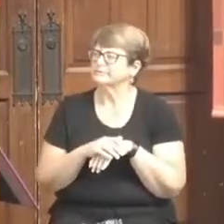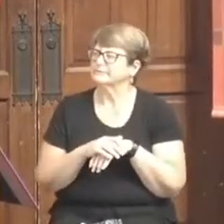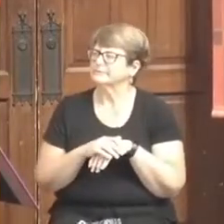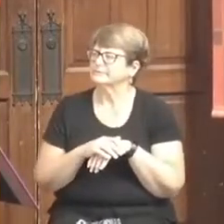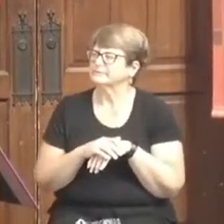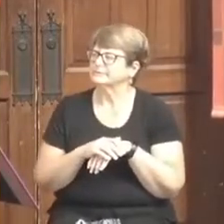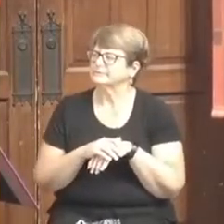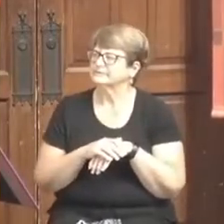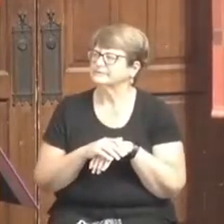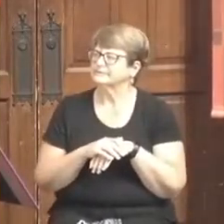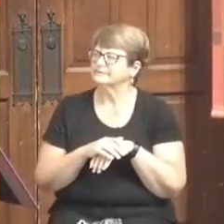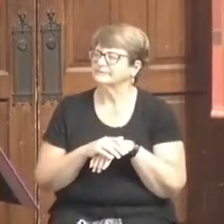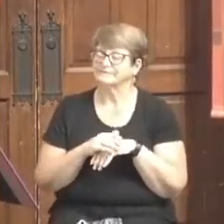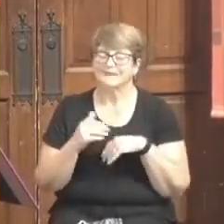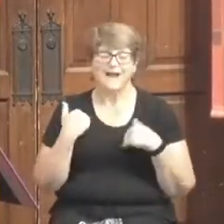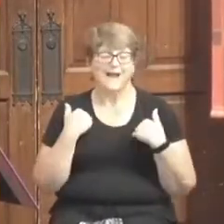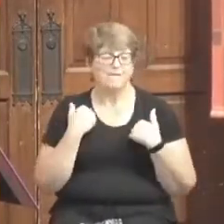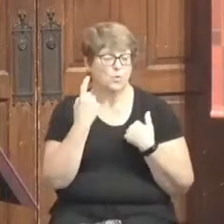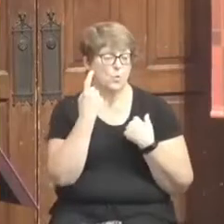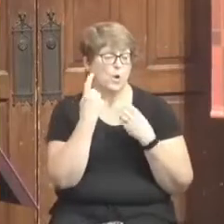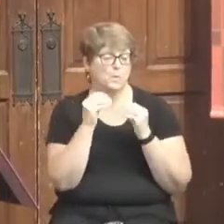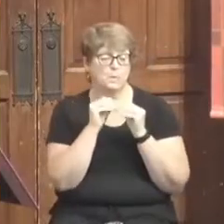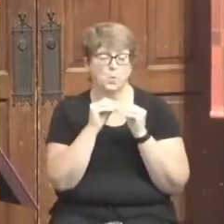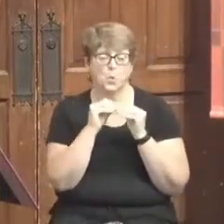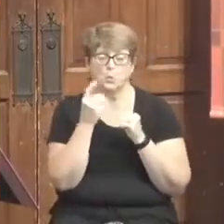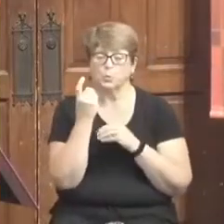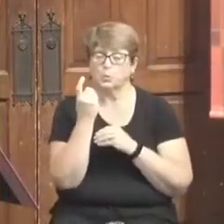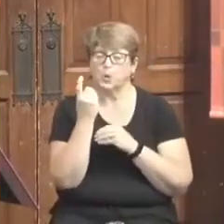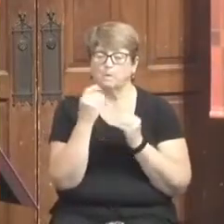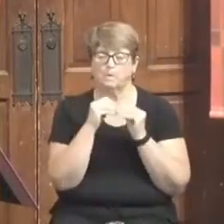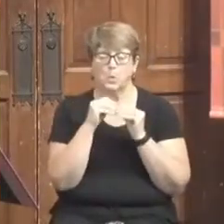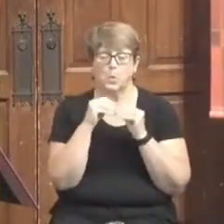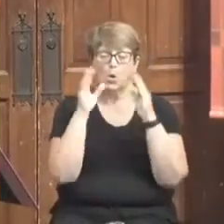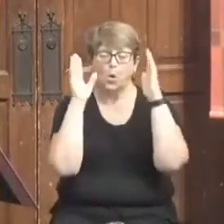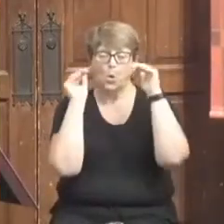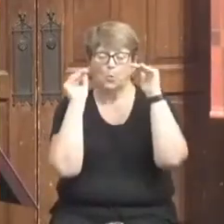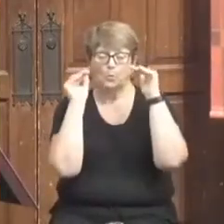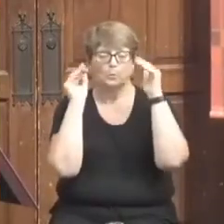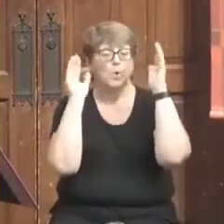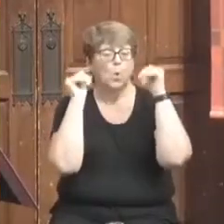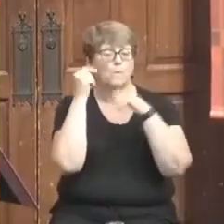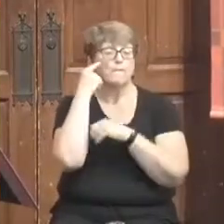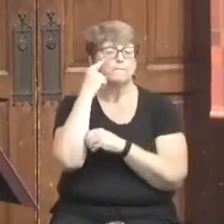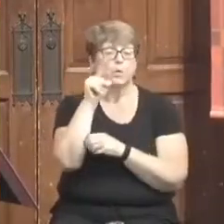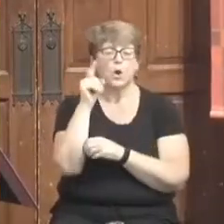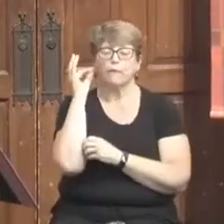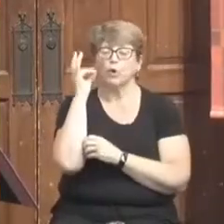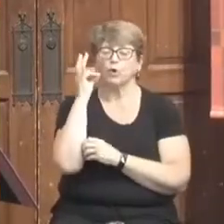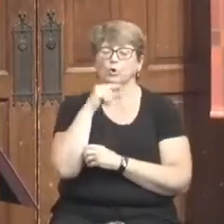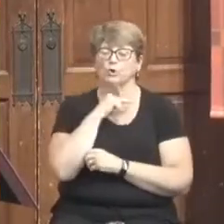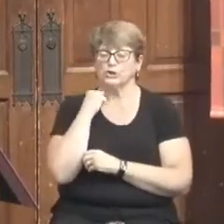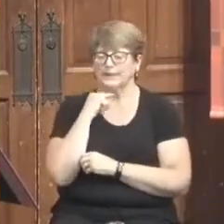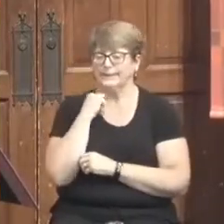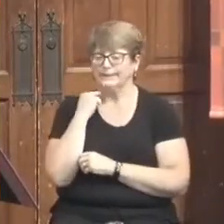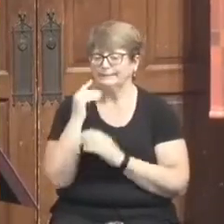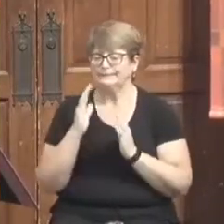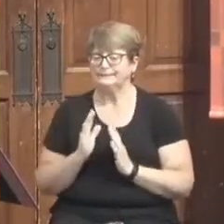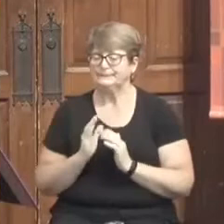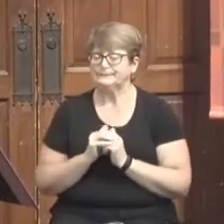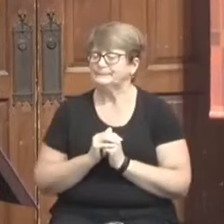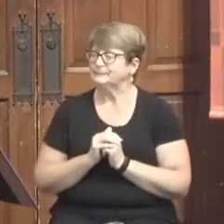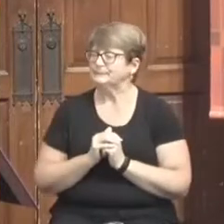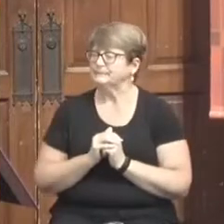I have another hope. And this hope is for our clergy. But first, I want to share with you a story.